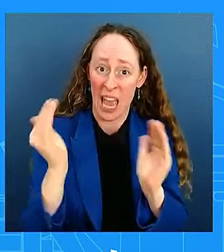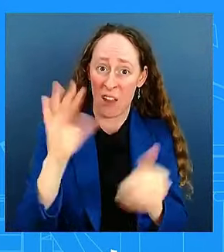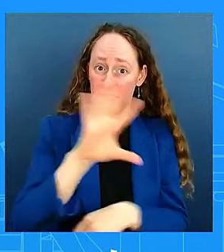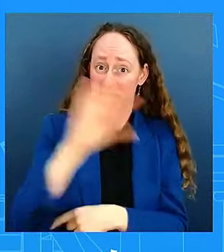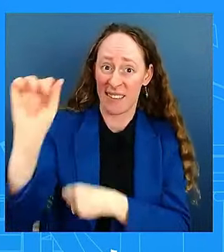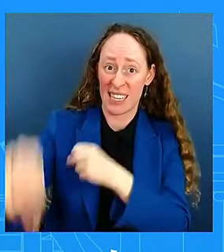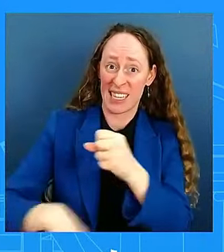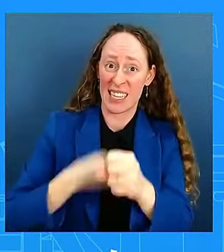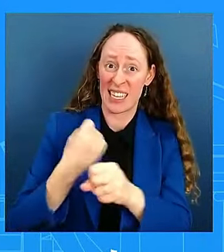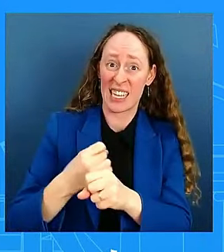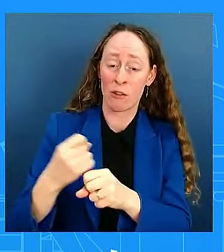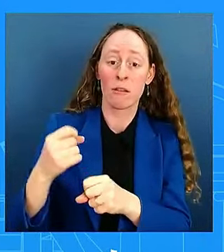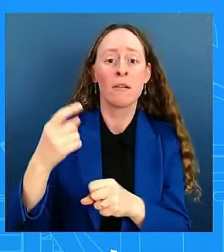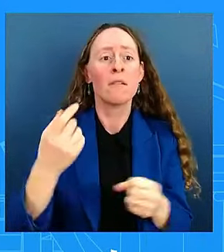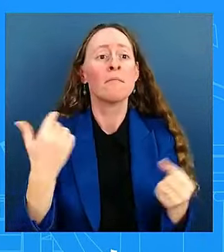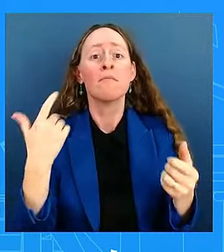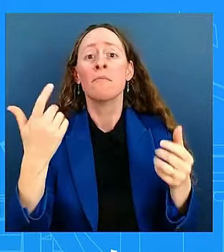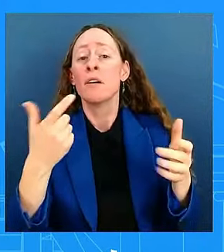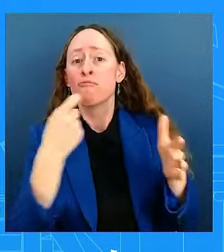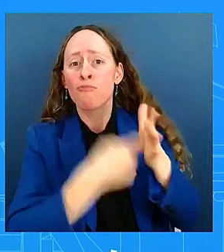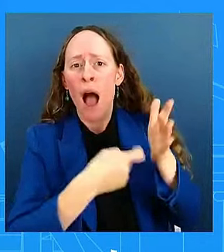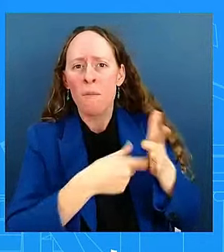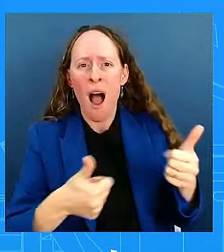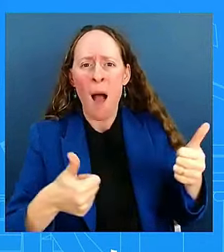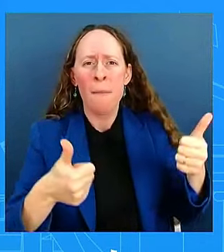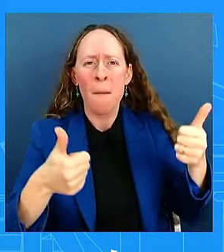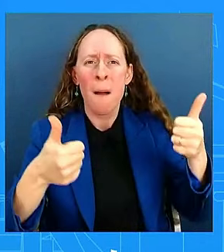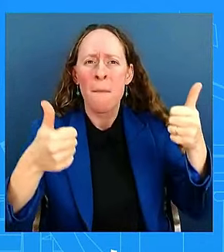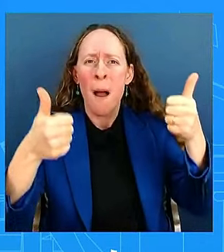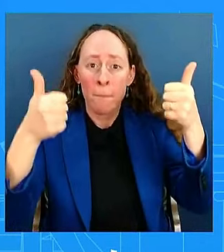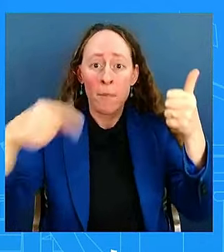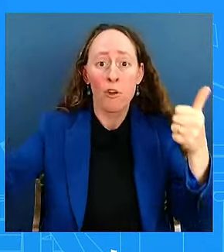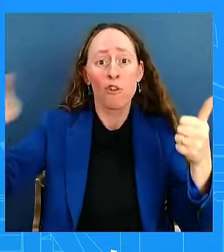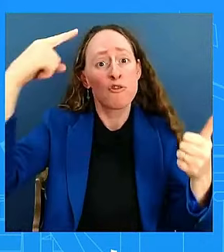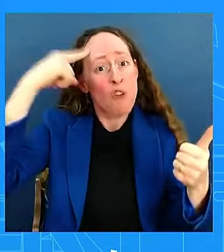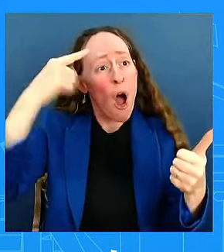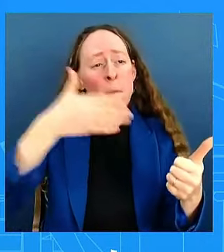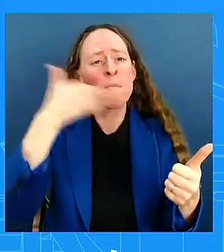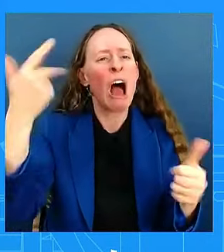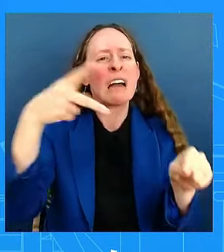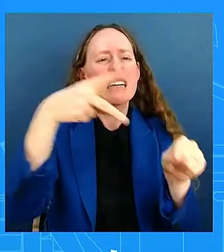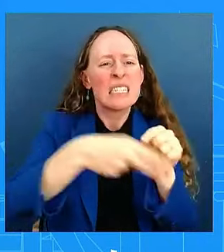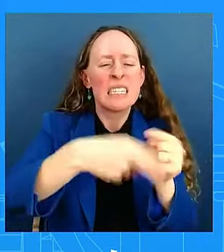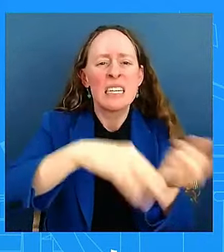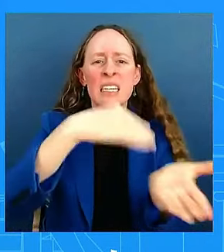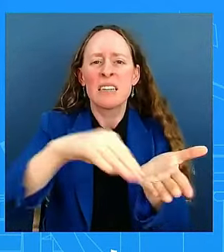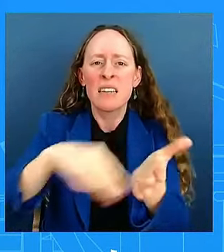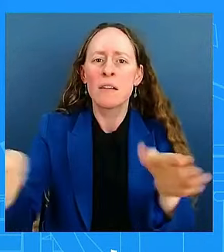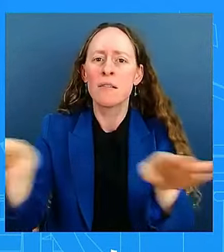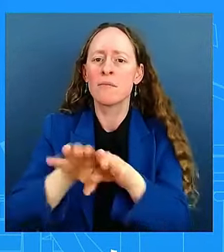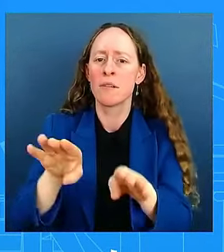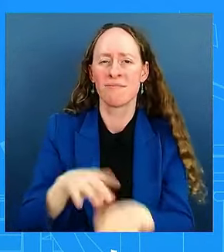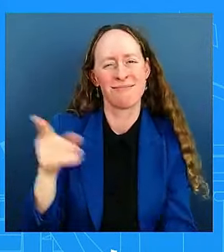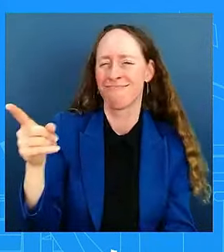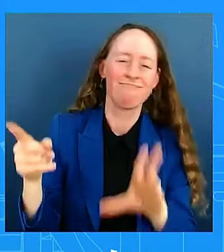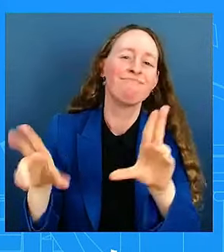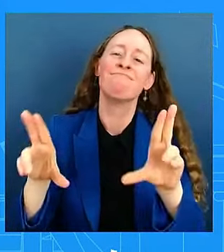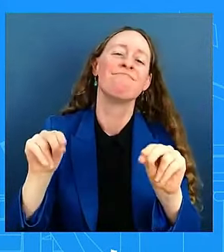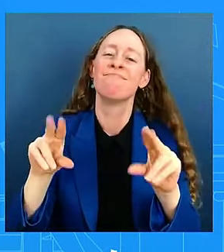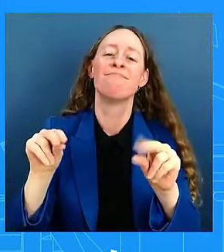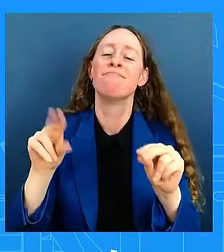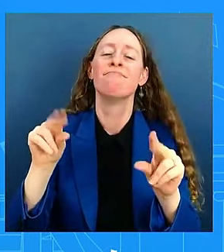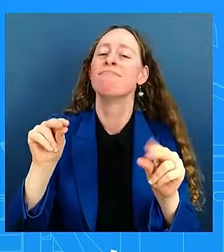recession. Once again, outside experts were wrong. Inflation has come down. Wages have gone up faster than prices.